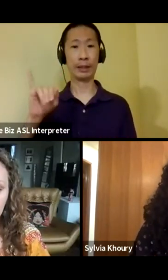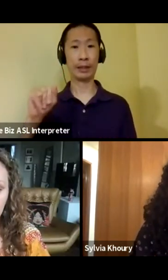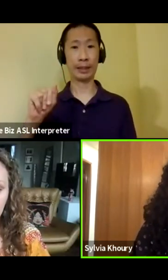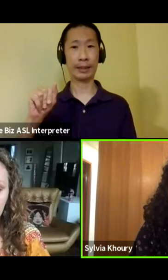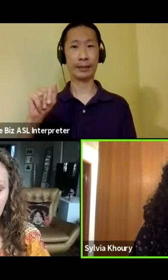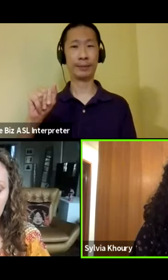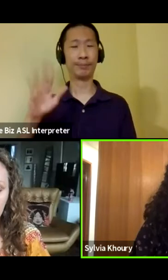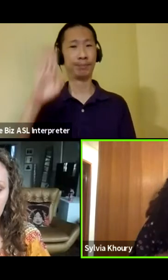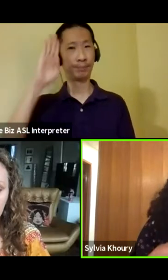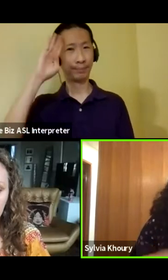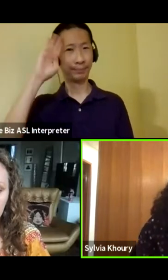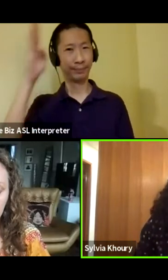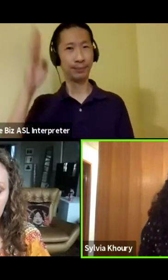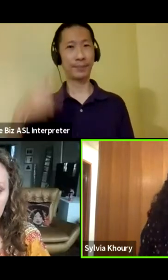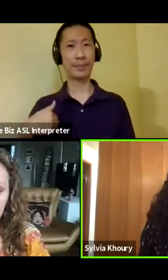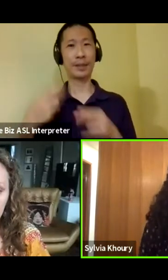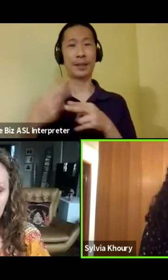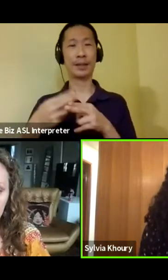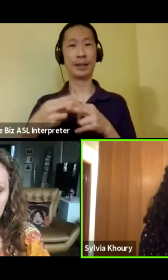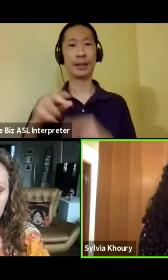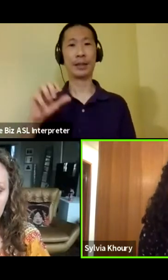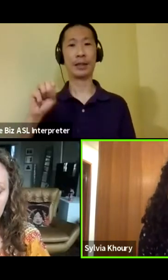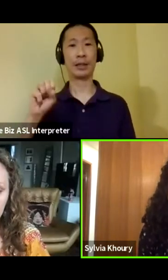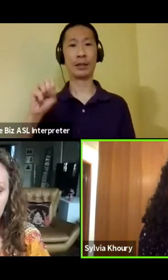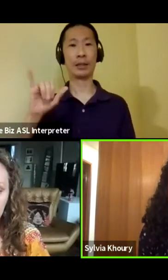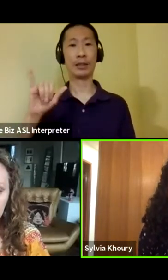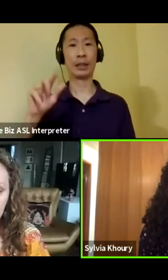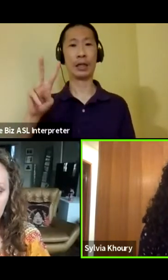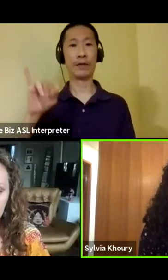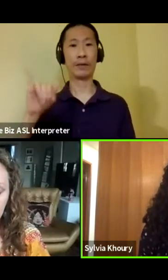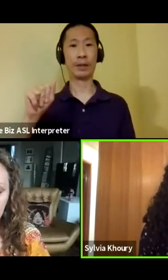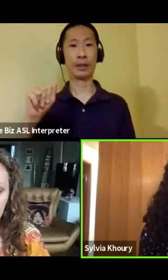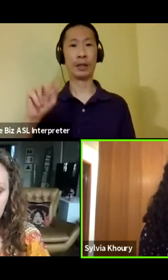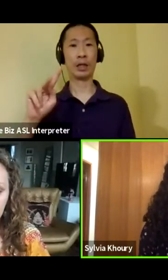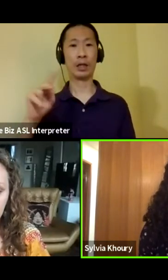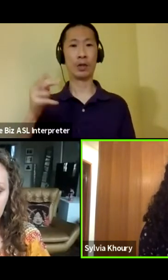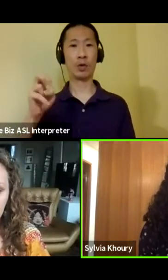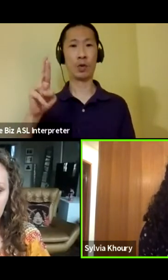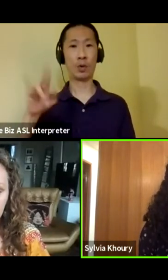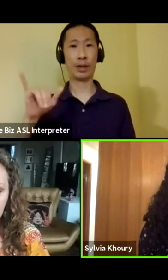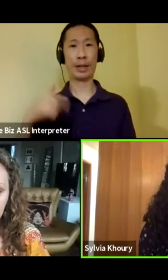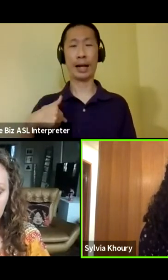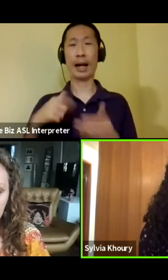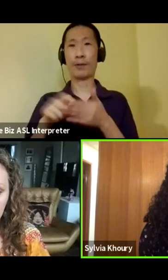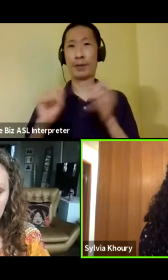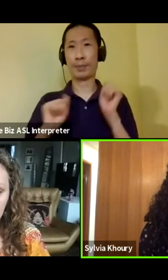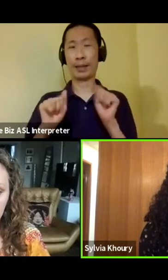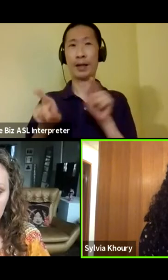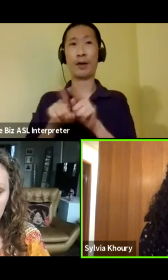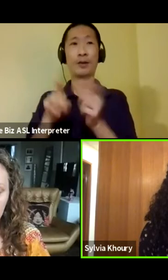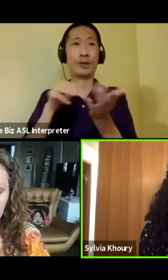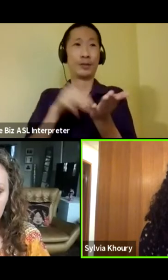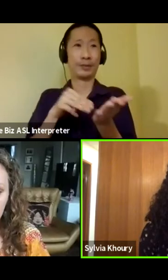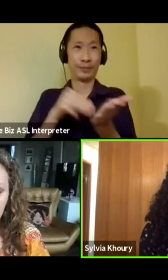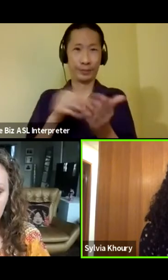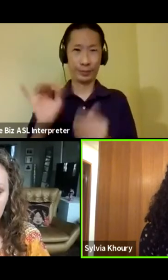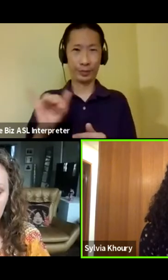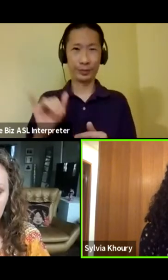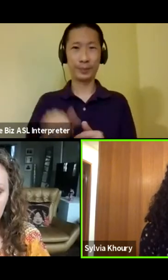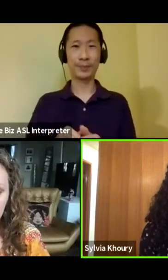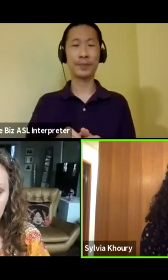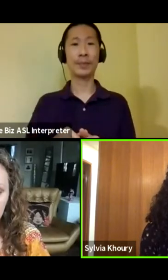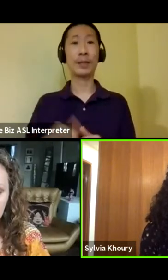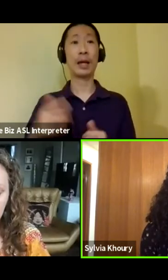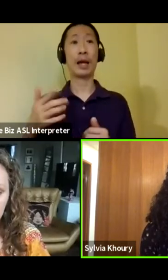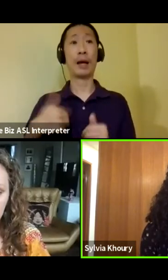hi um my name is sylvia corey i'm a playwright recently a physician also um my